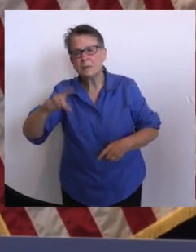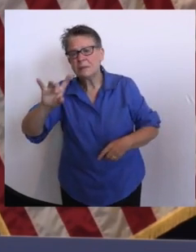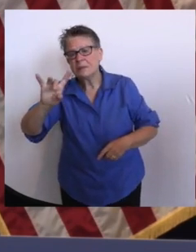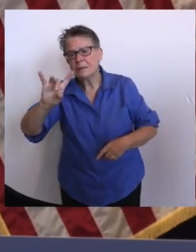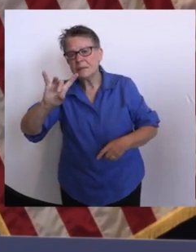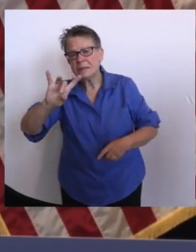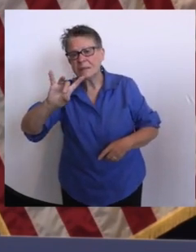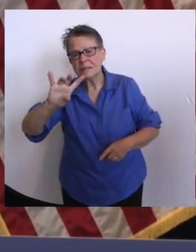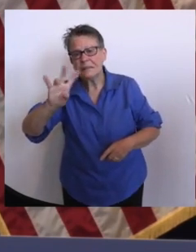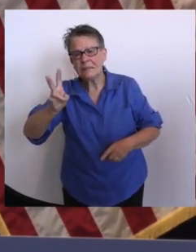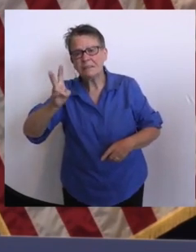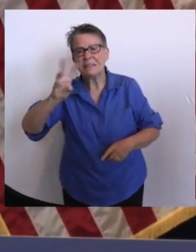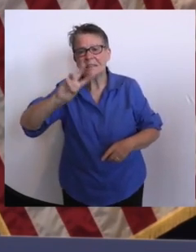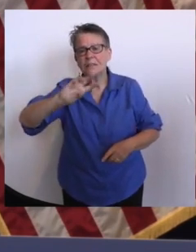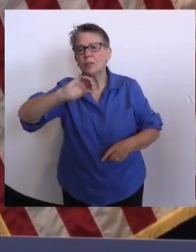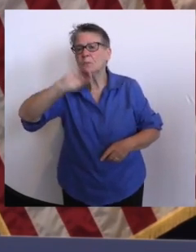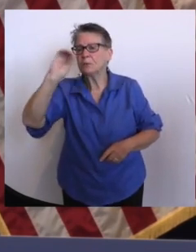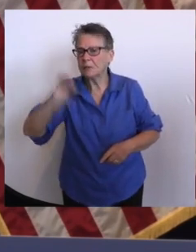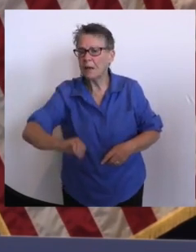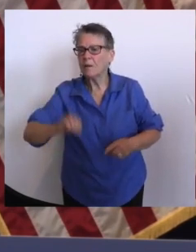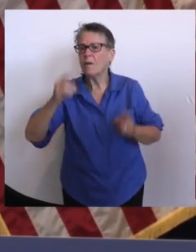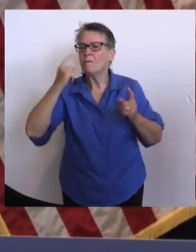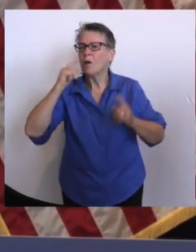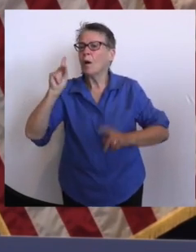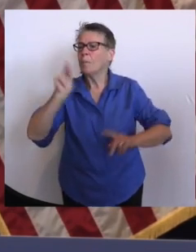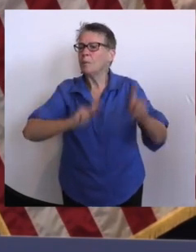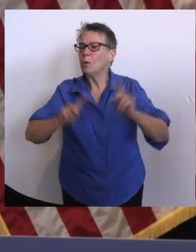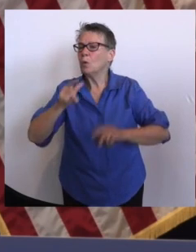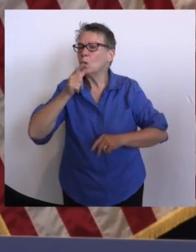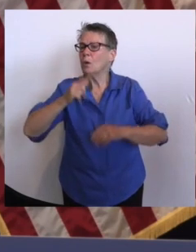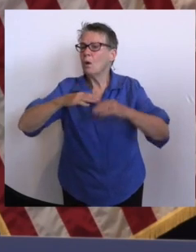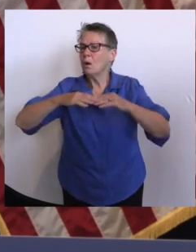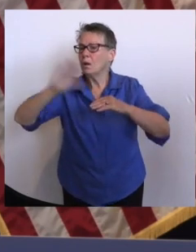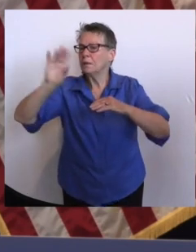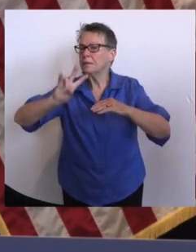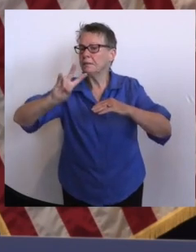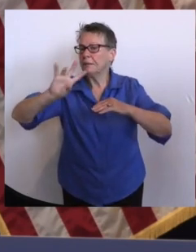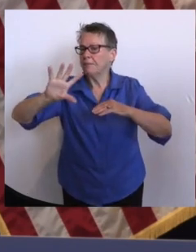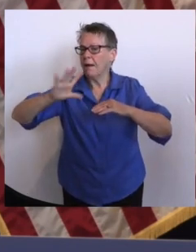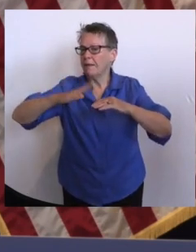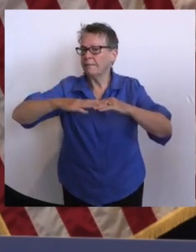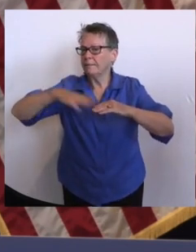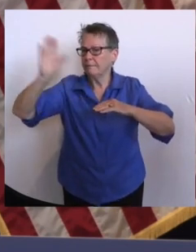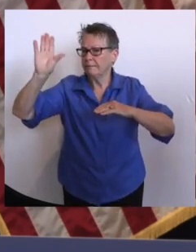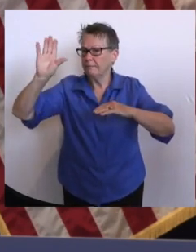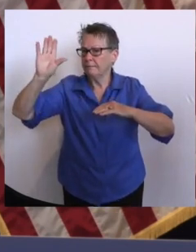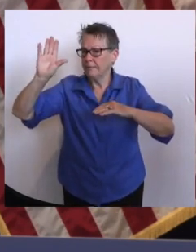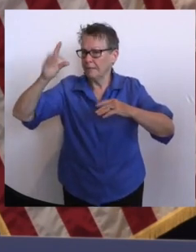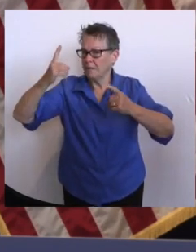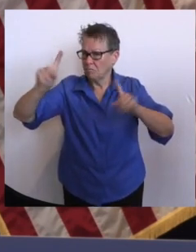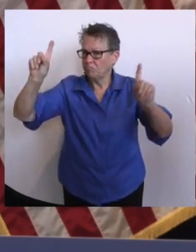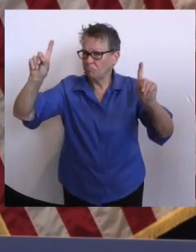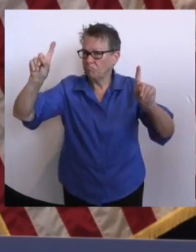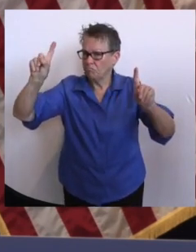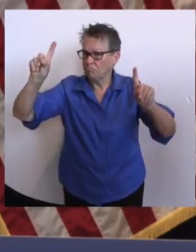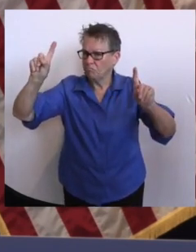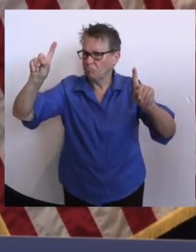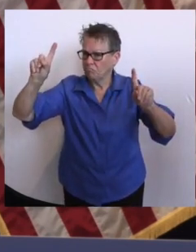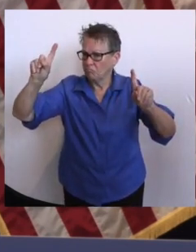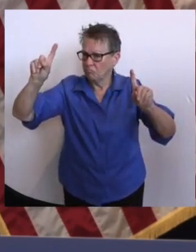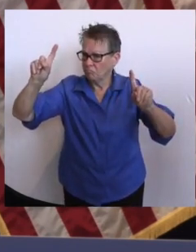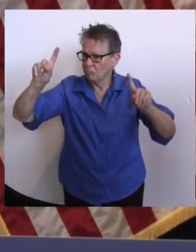which was lower than among those 18 to 74 years where vaccine effectiveness hit about 89%.